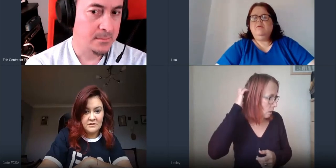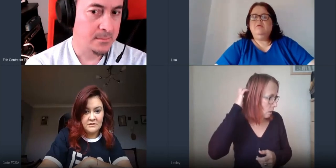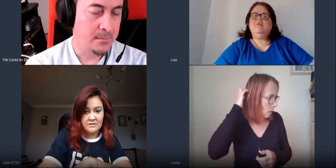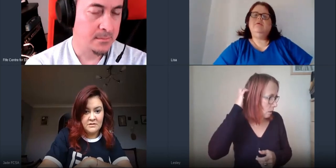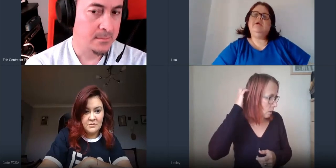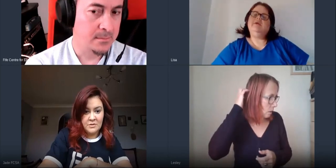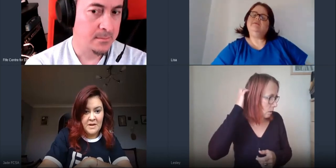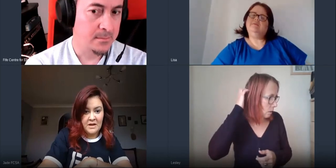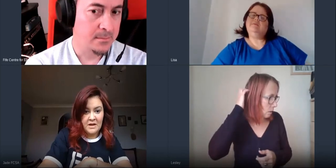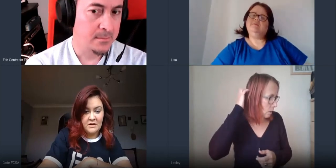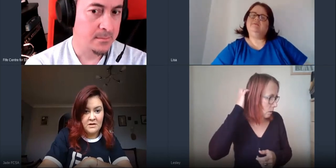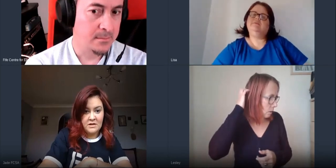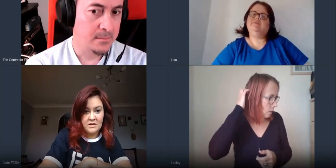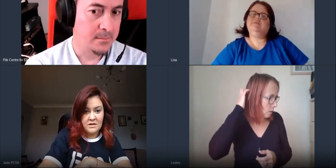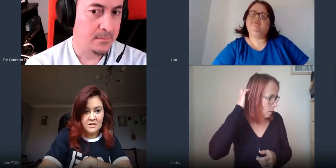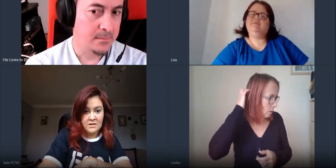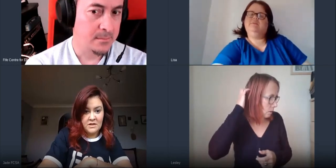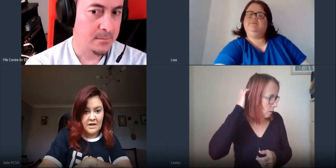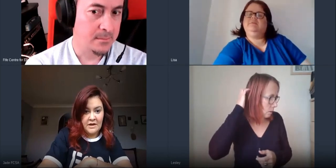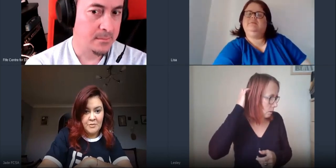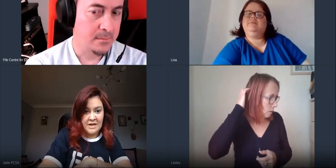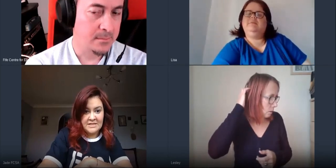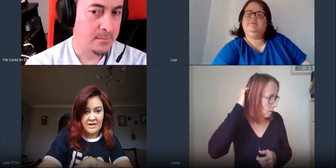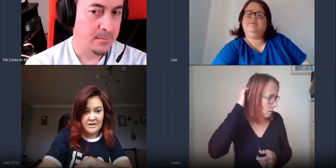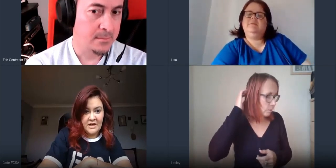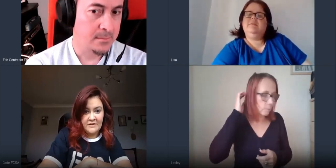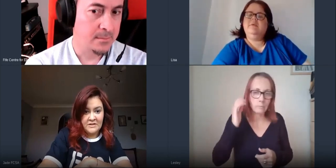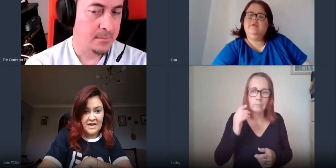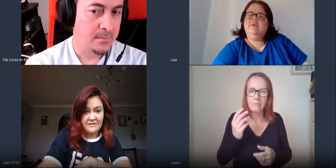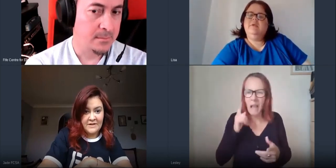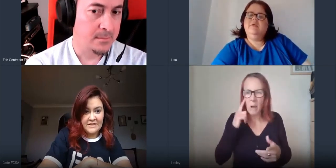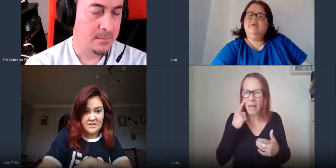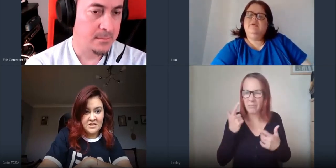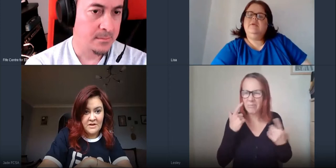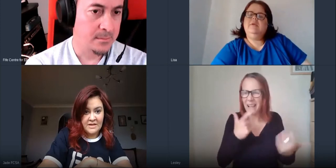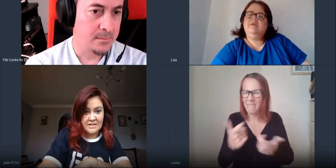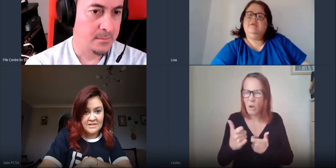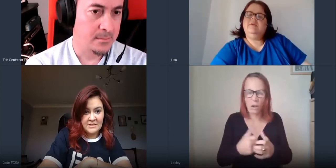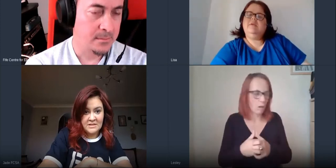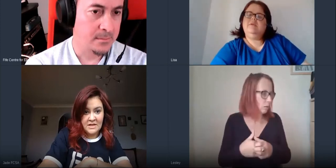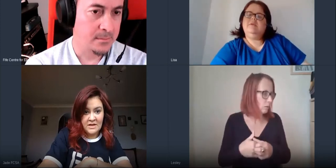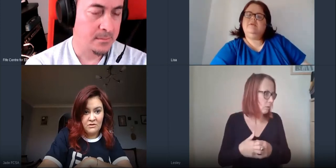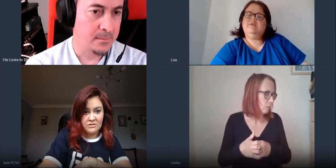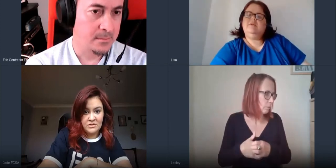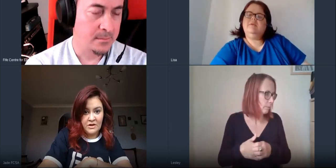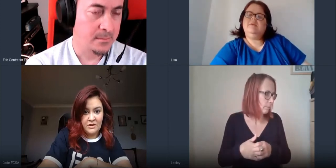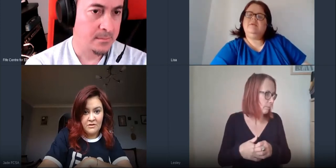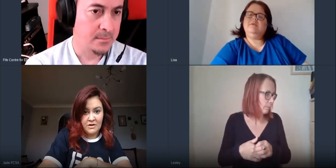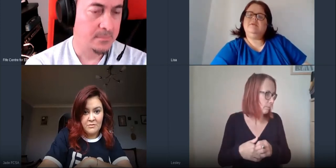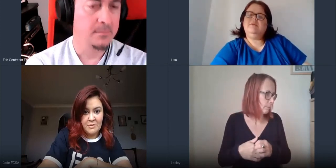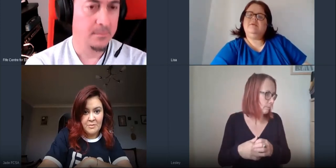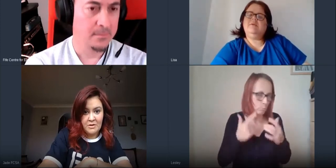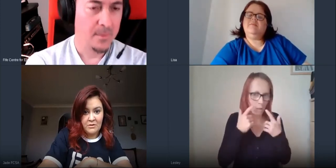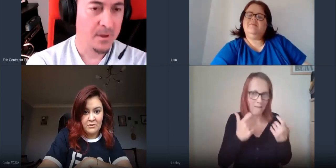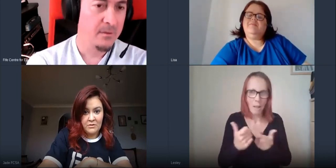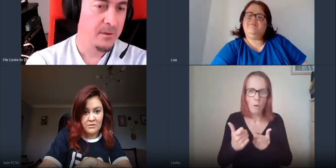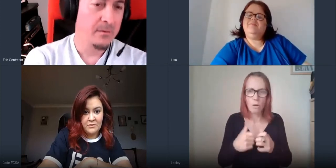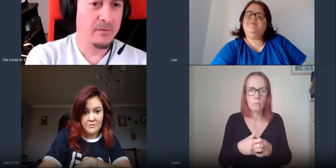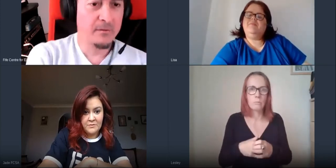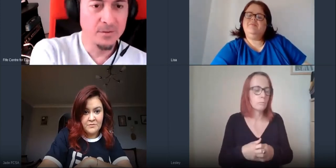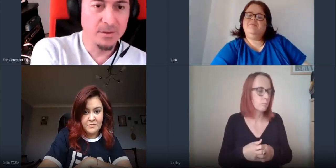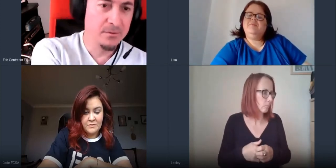actually right and but i can certainly if i can't find it just now i can send it on to you and can maybe put it on